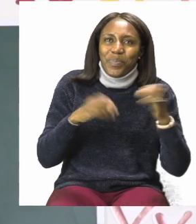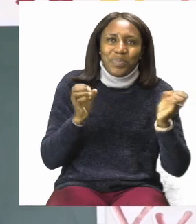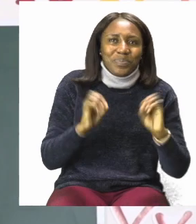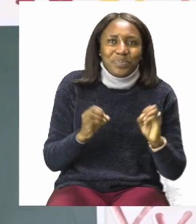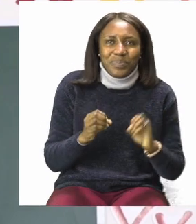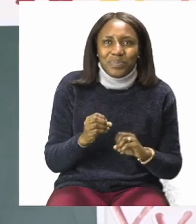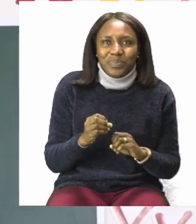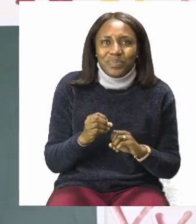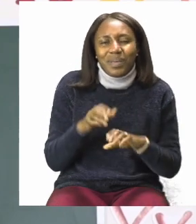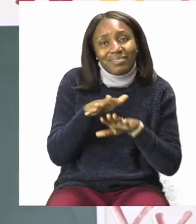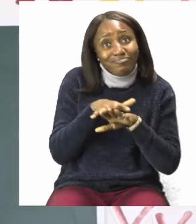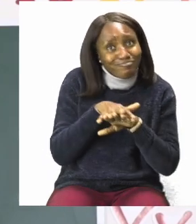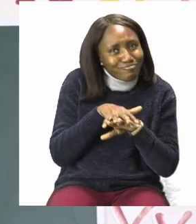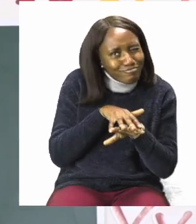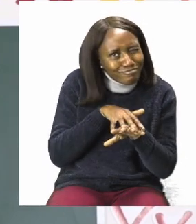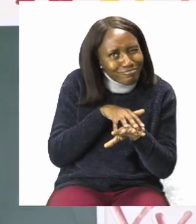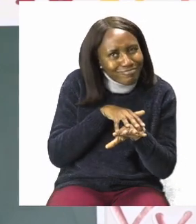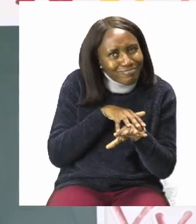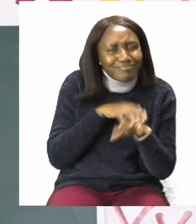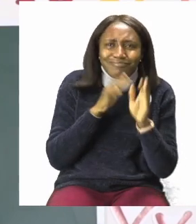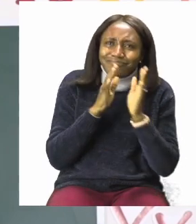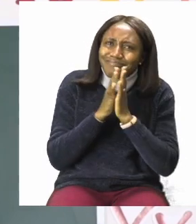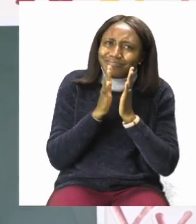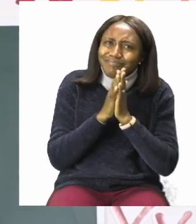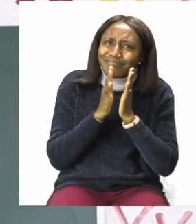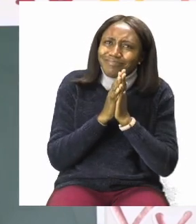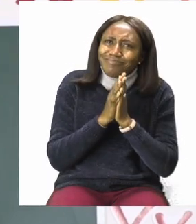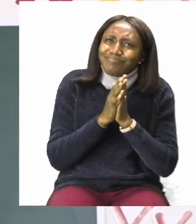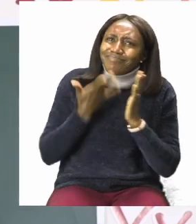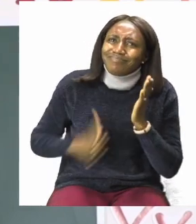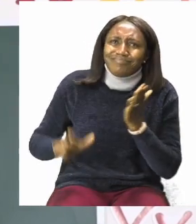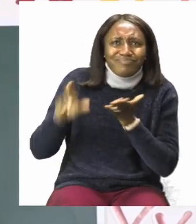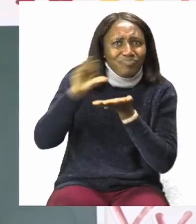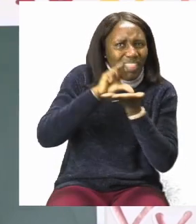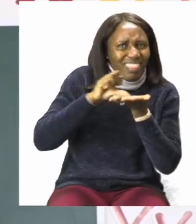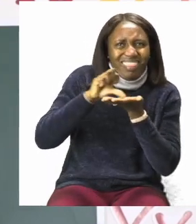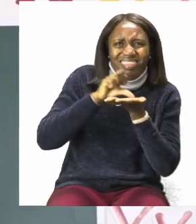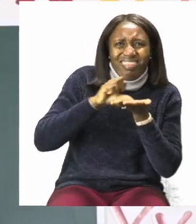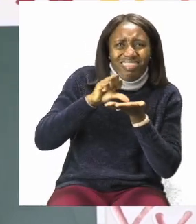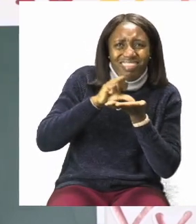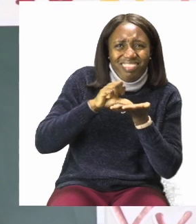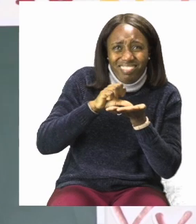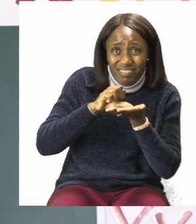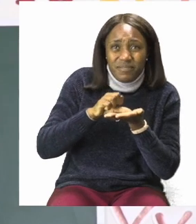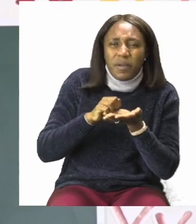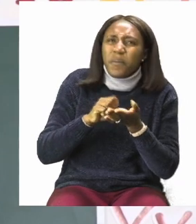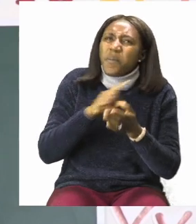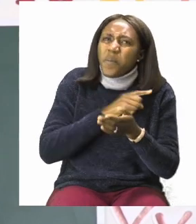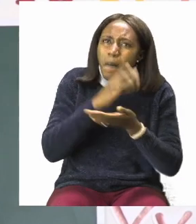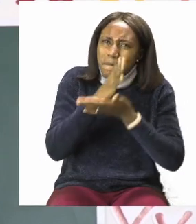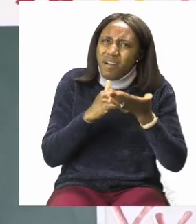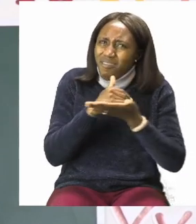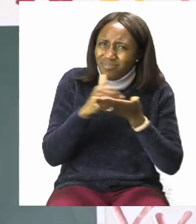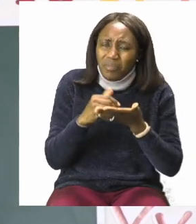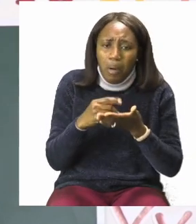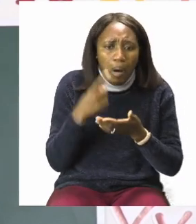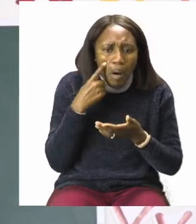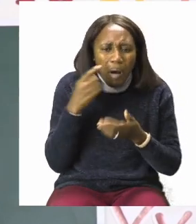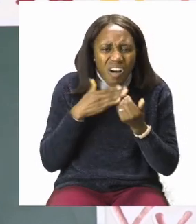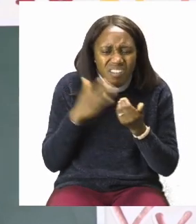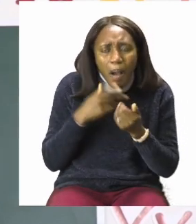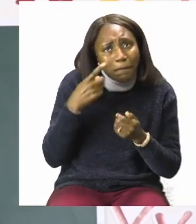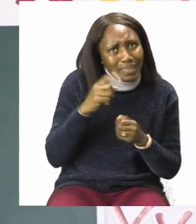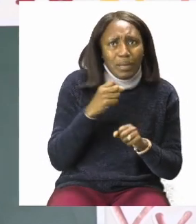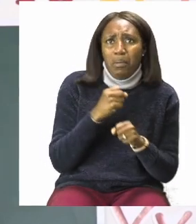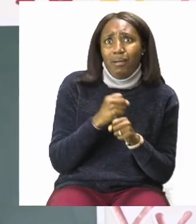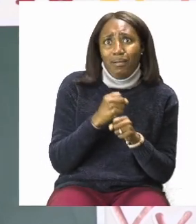Take your time. Please, please, please. I cannot emphasize this because fractions sometimes can look easy but sometimes